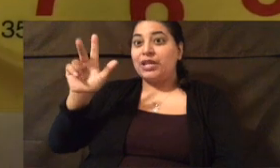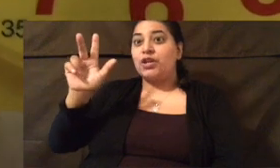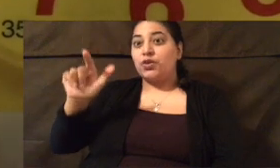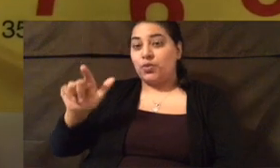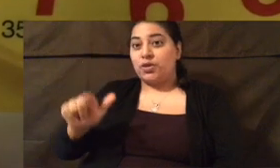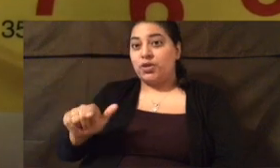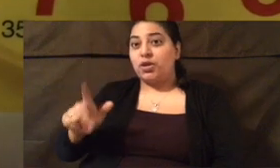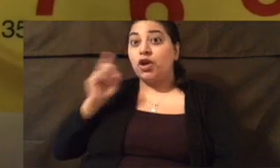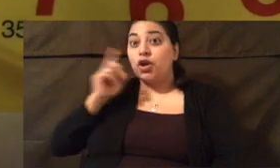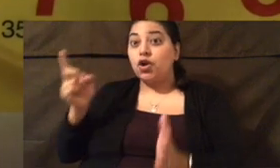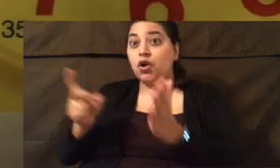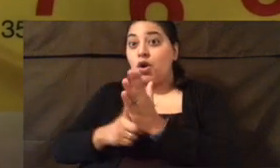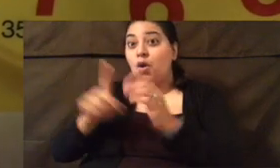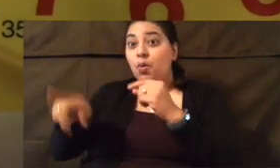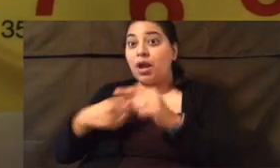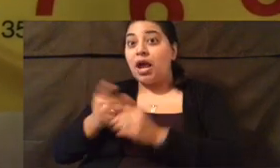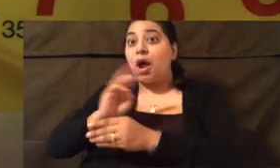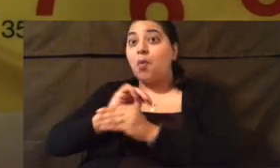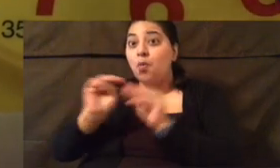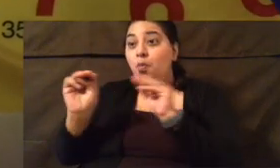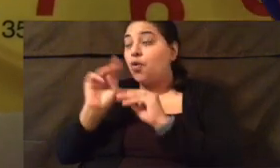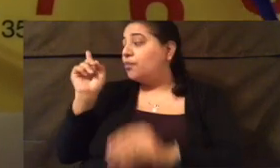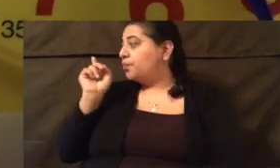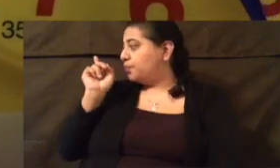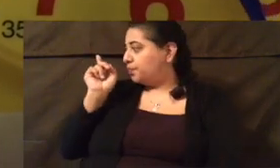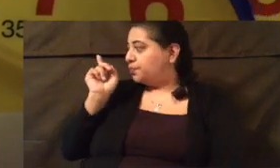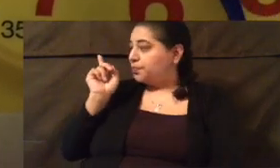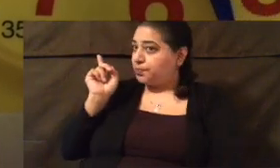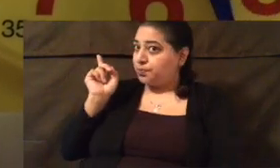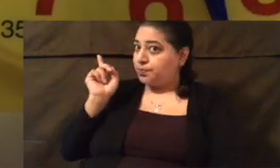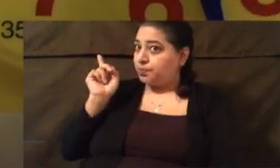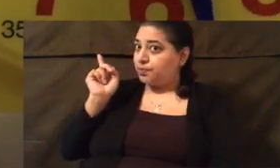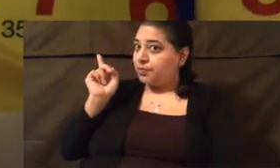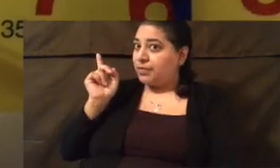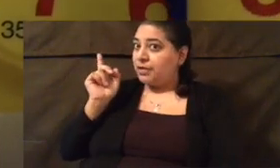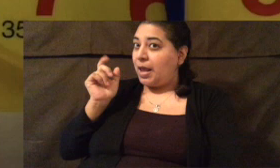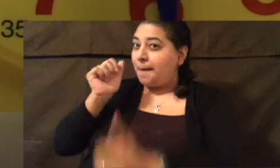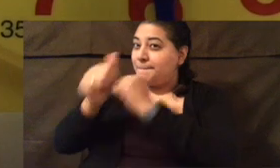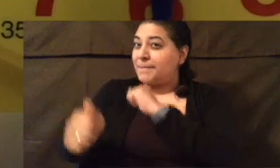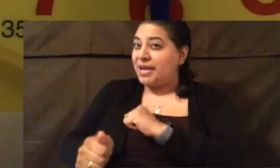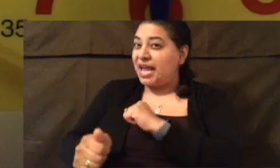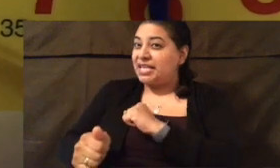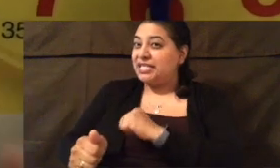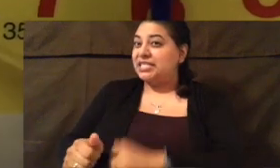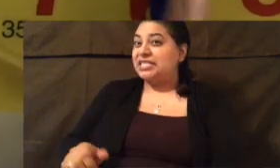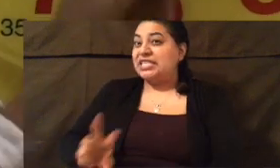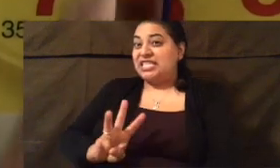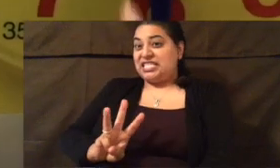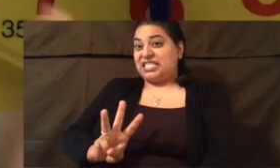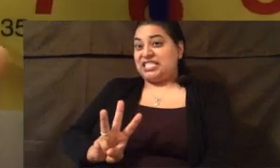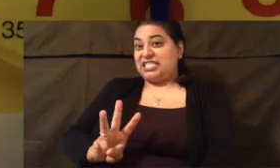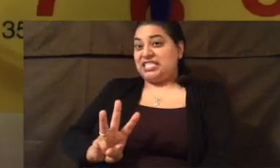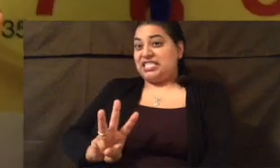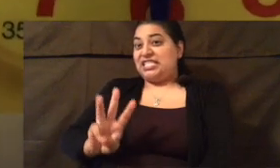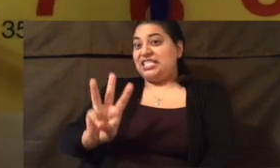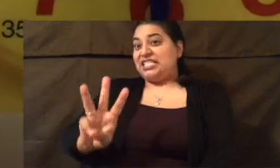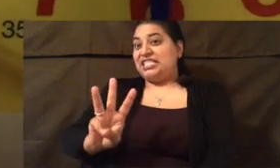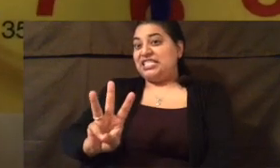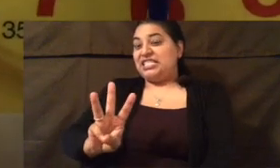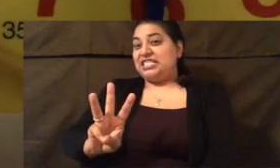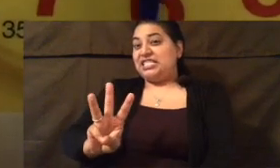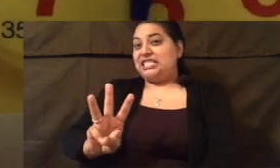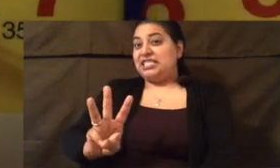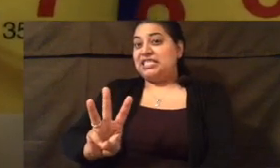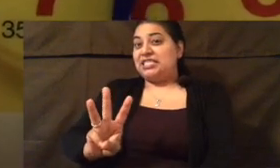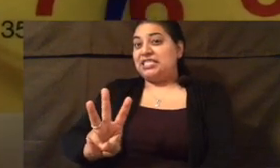want you to notice, as I move my minute hand past my half hour mark, which is 30 minutes, that's half of an